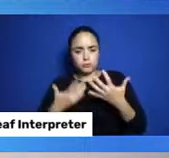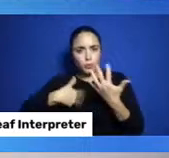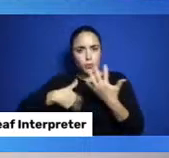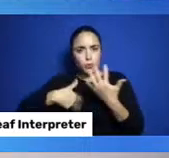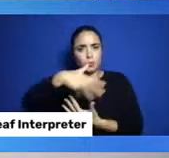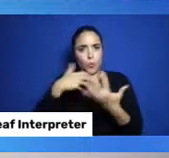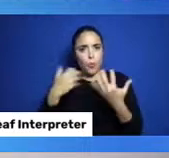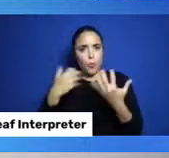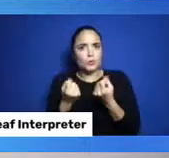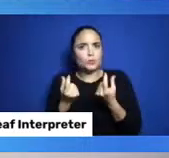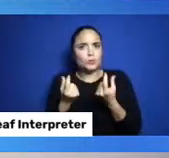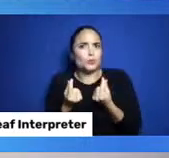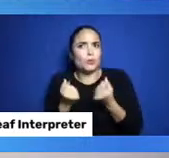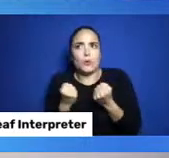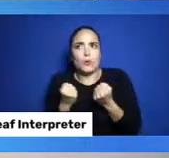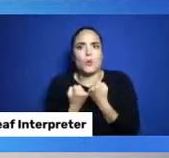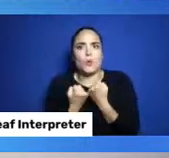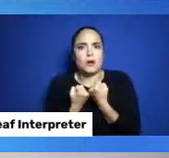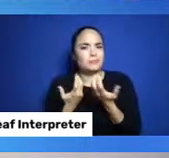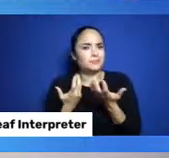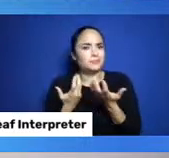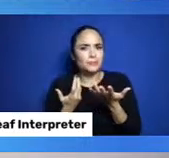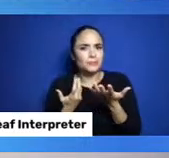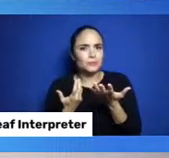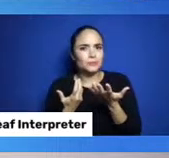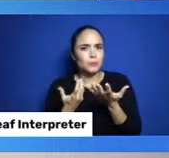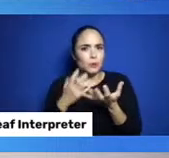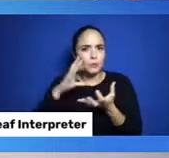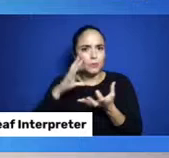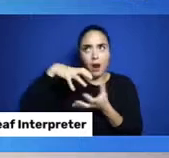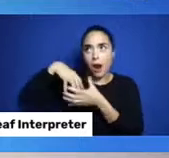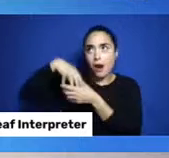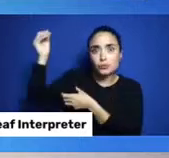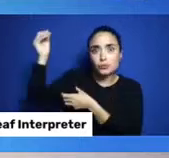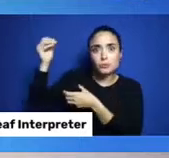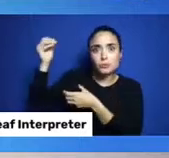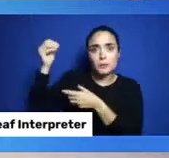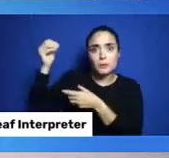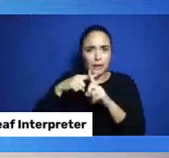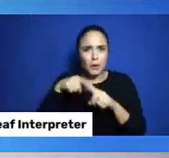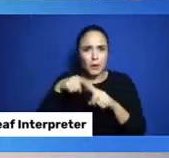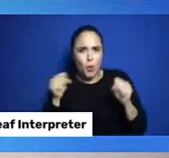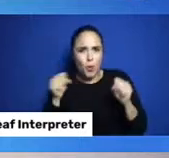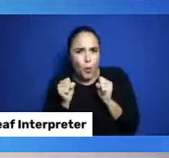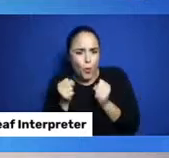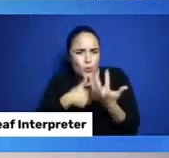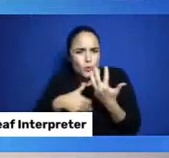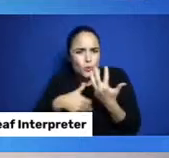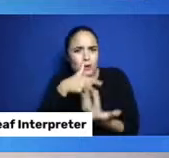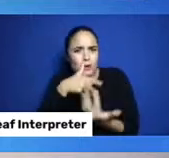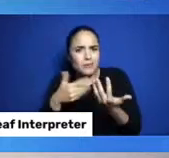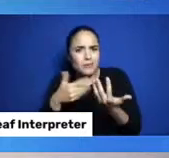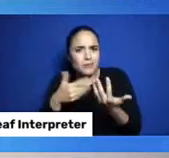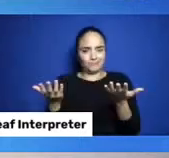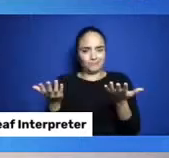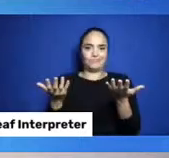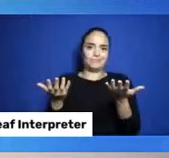don't want to let in a whole bunch of cold air. So, too much cold air is bad airflow.